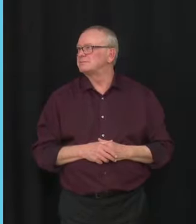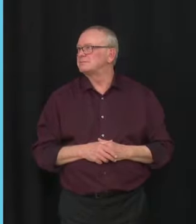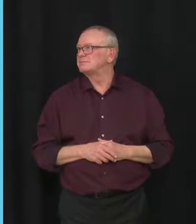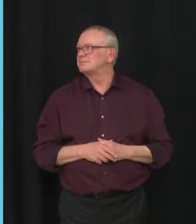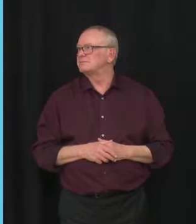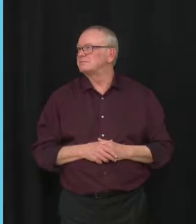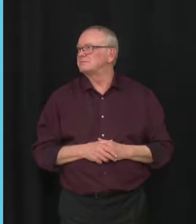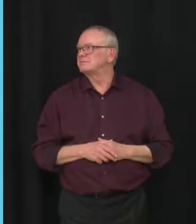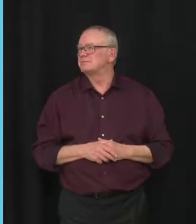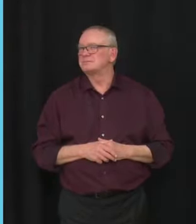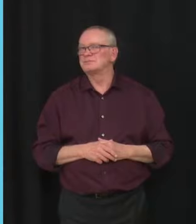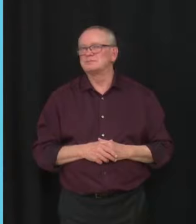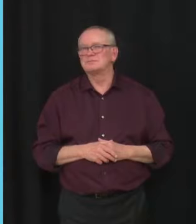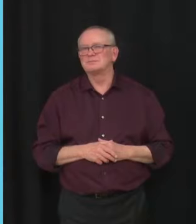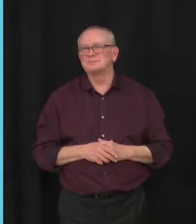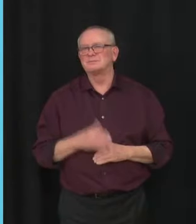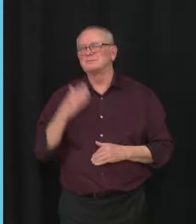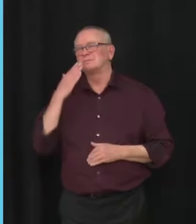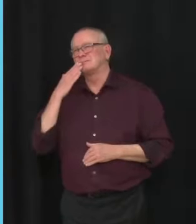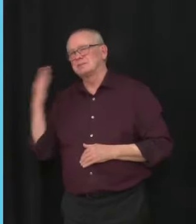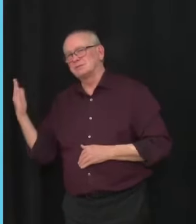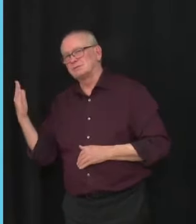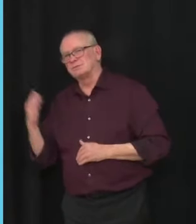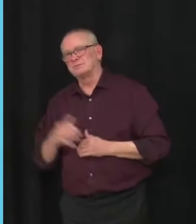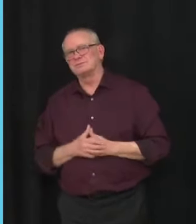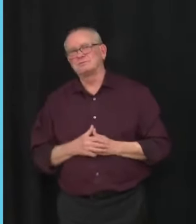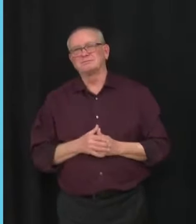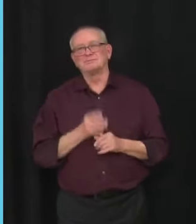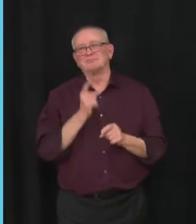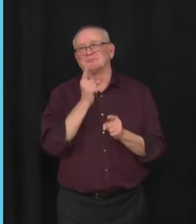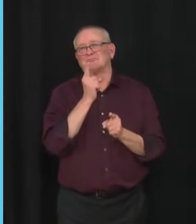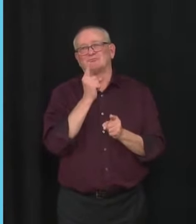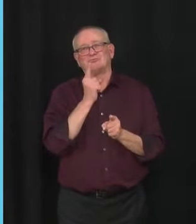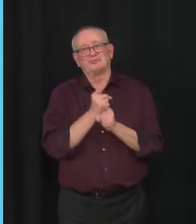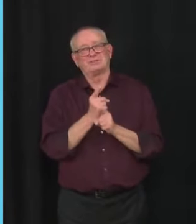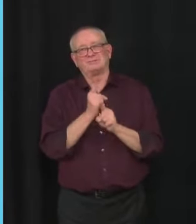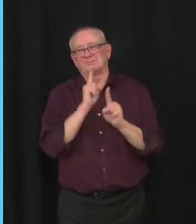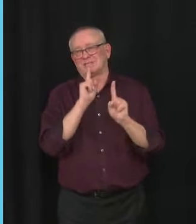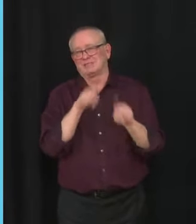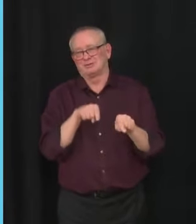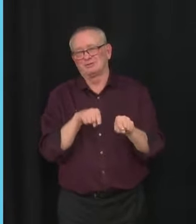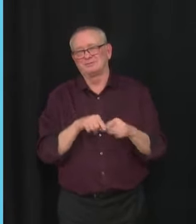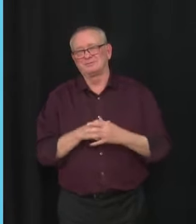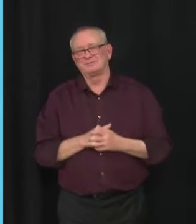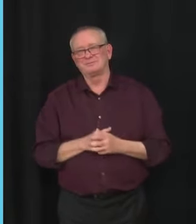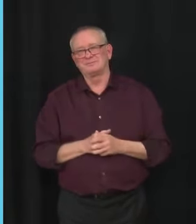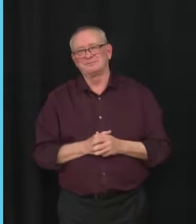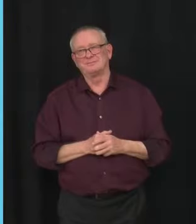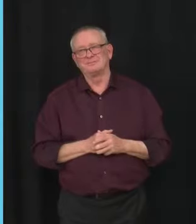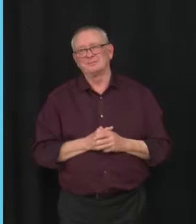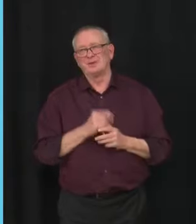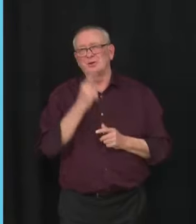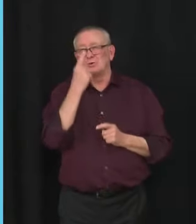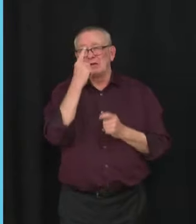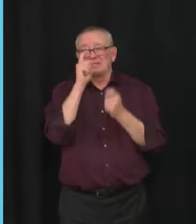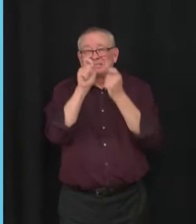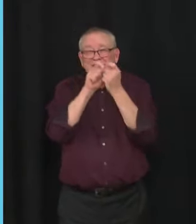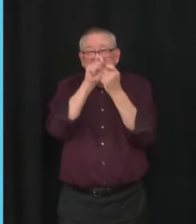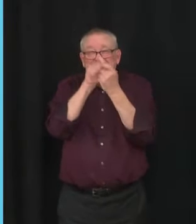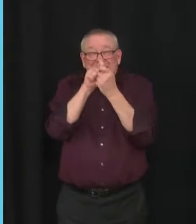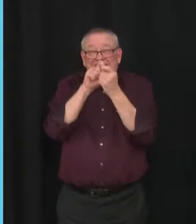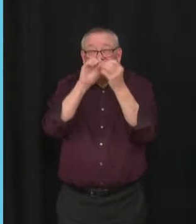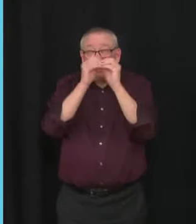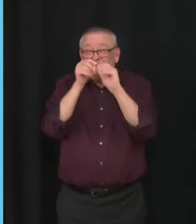Dr. Minister. That's accurate in terms of that it's very difficult to have a single number that represents the